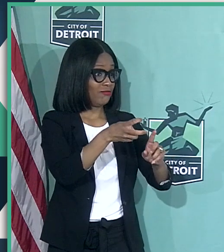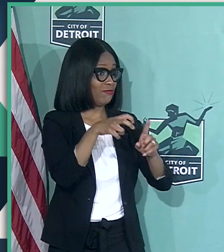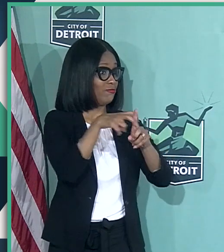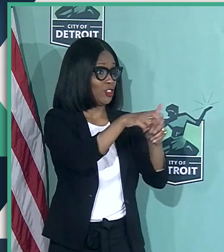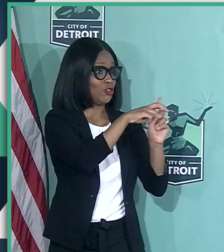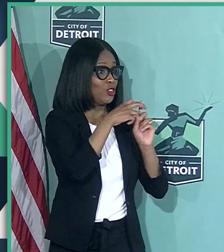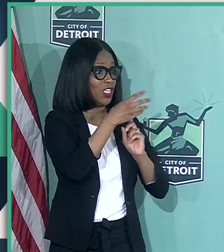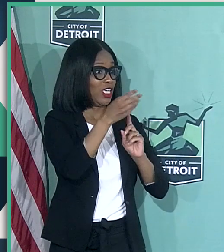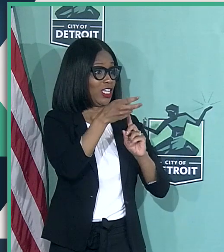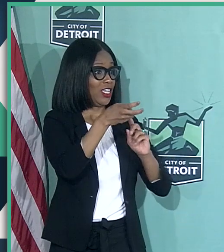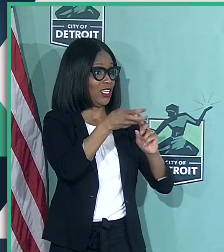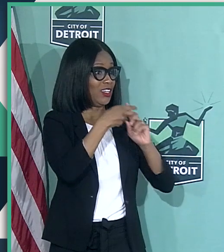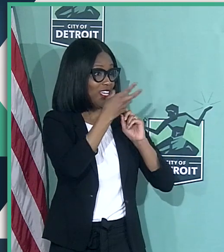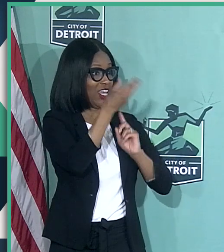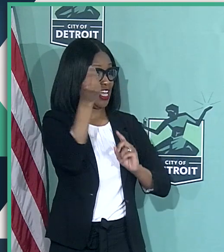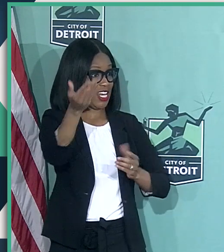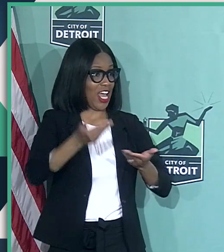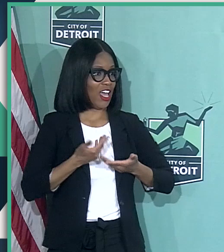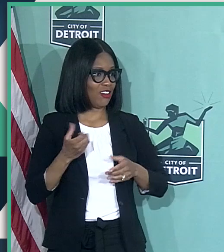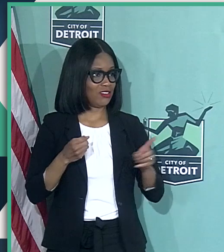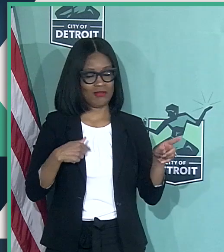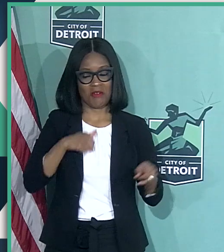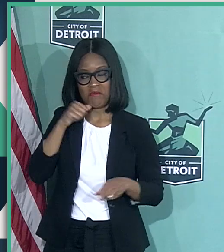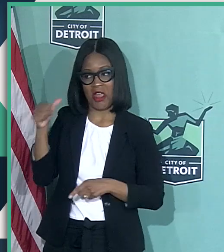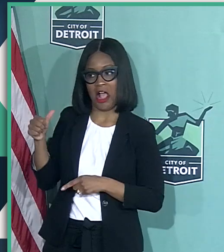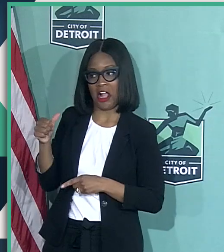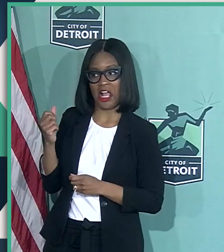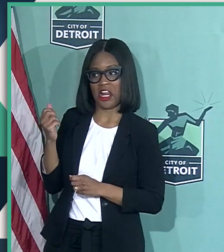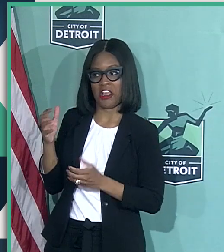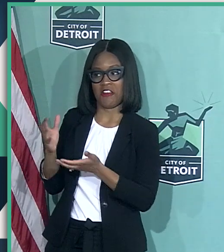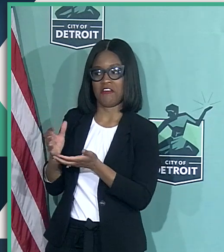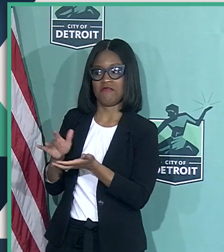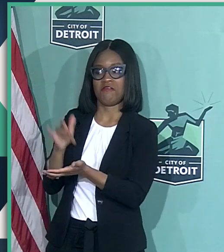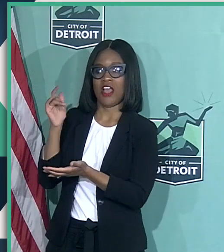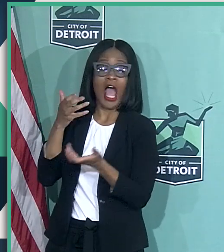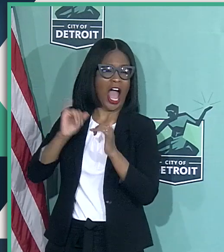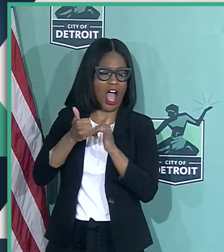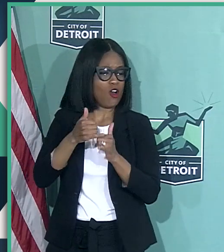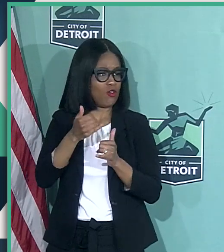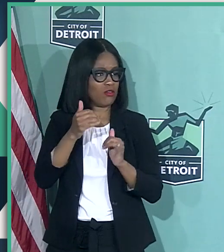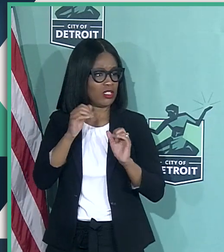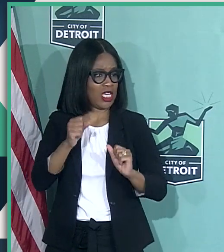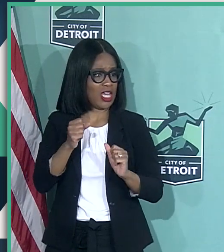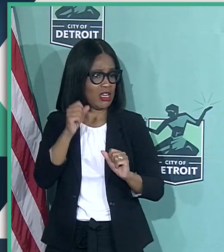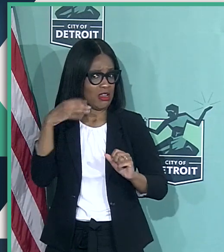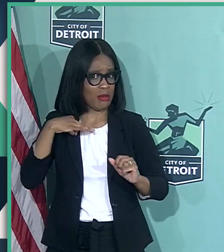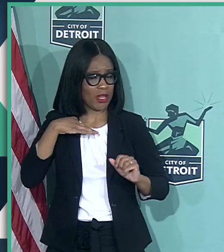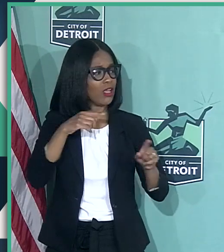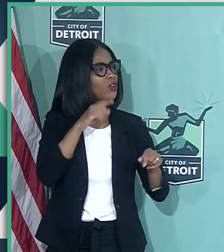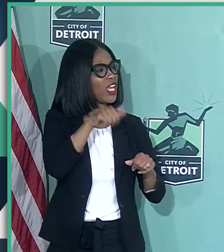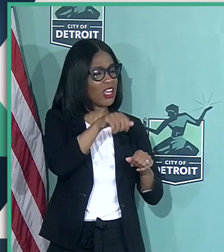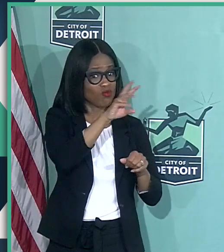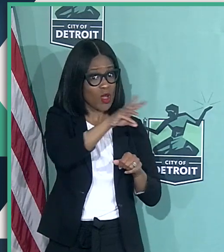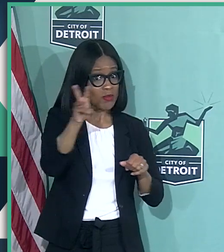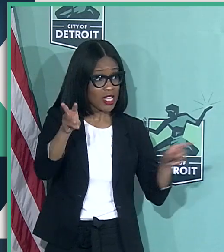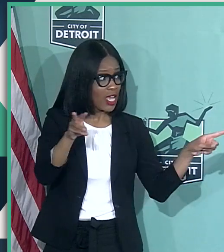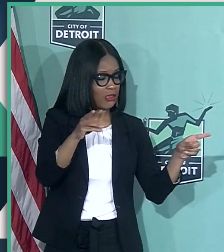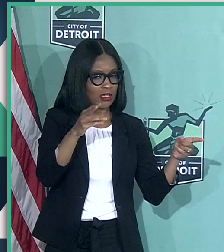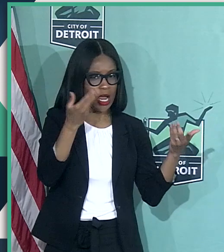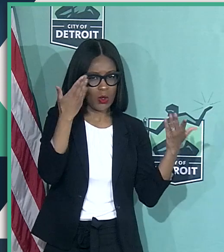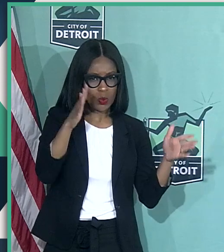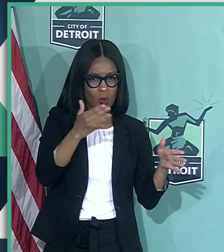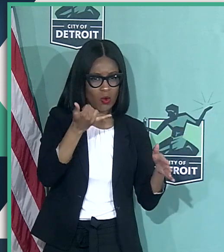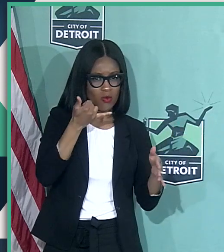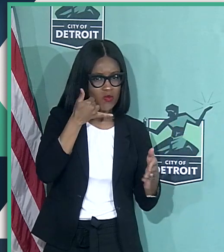Okay. How do people take advantage of that opportunity? You can go through the website. I don't have the number handy right